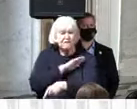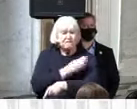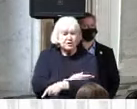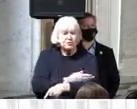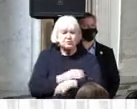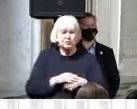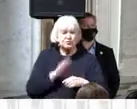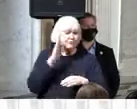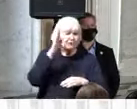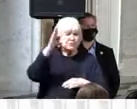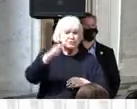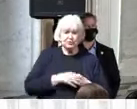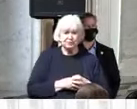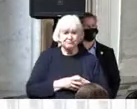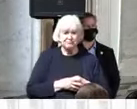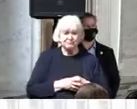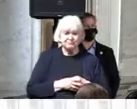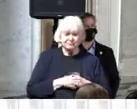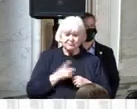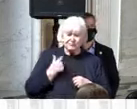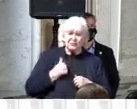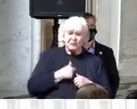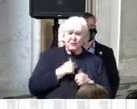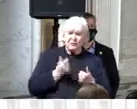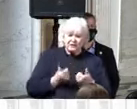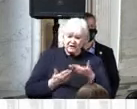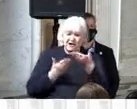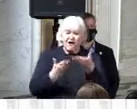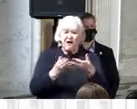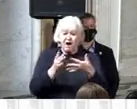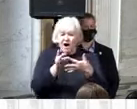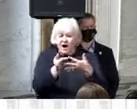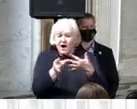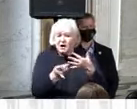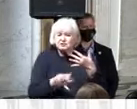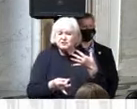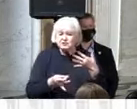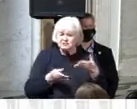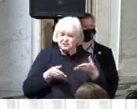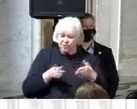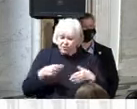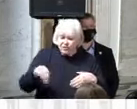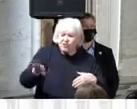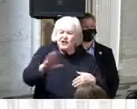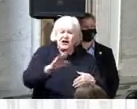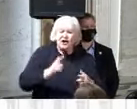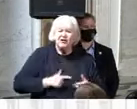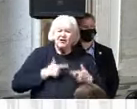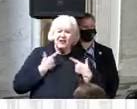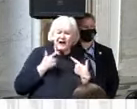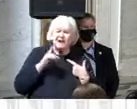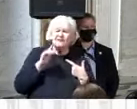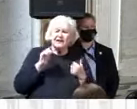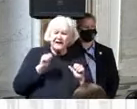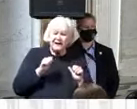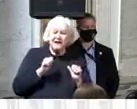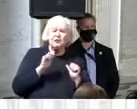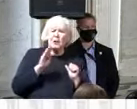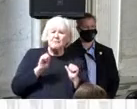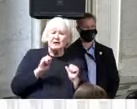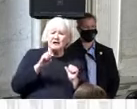giving people options to live a life of dignity and that includes